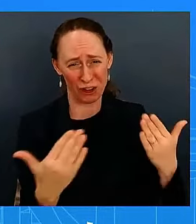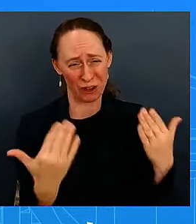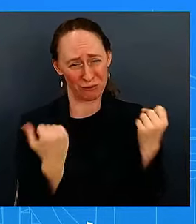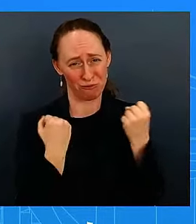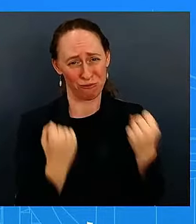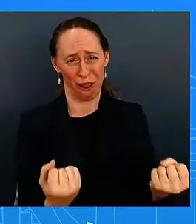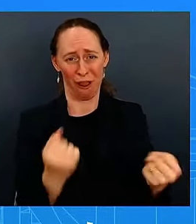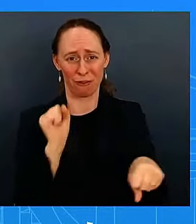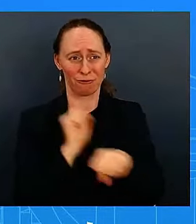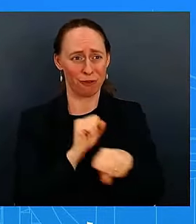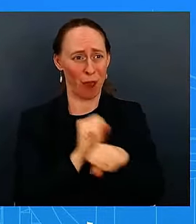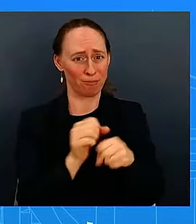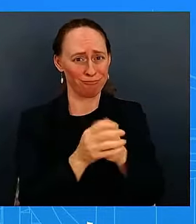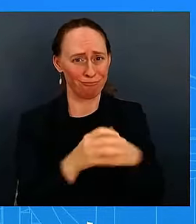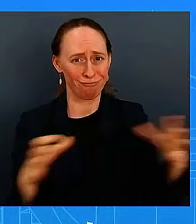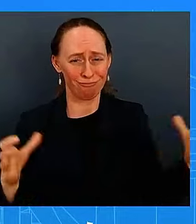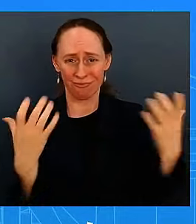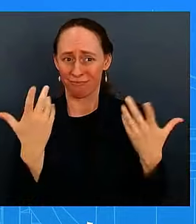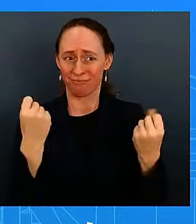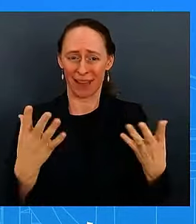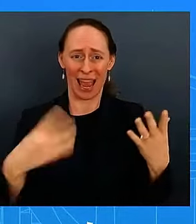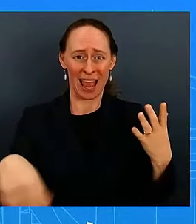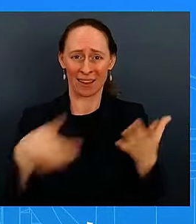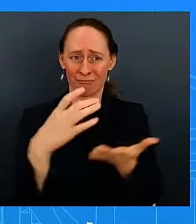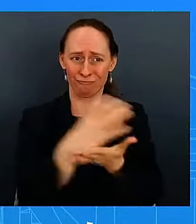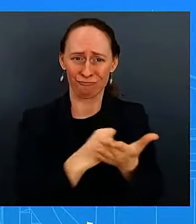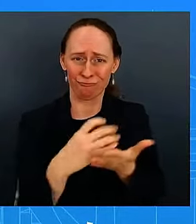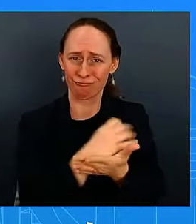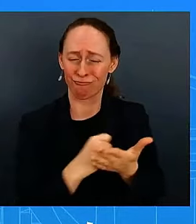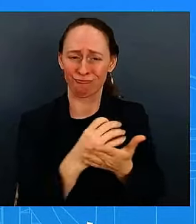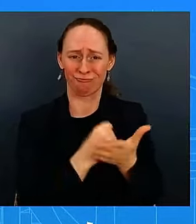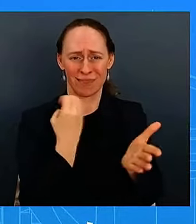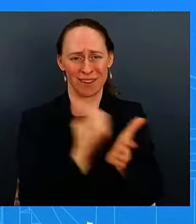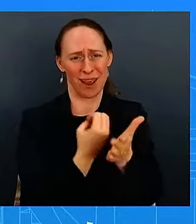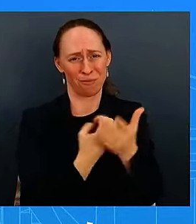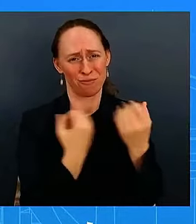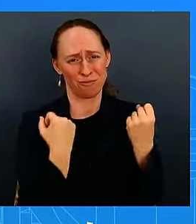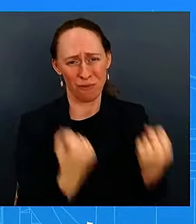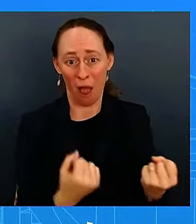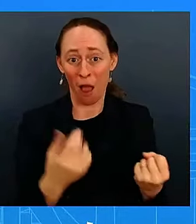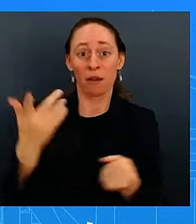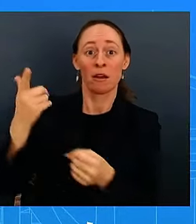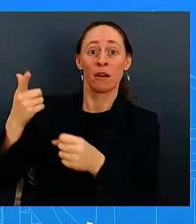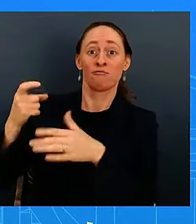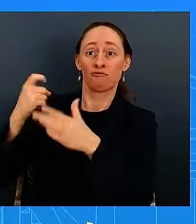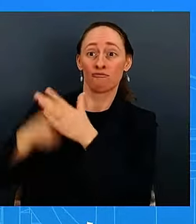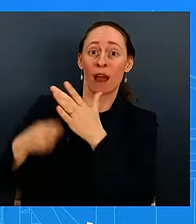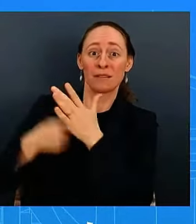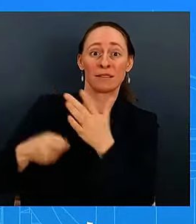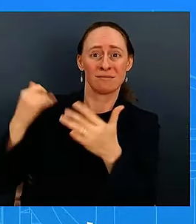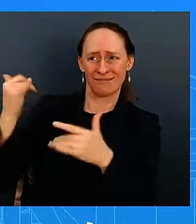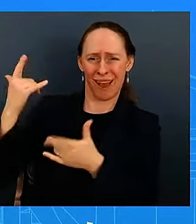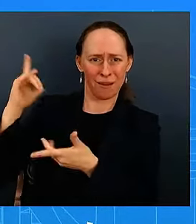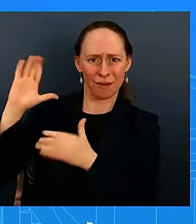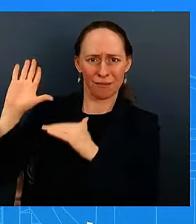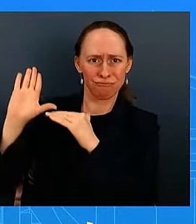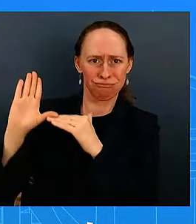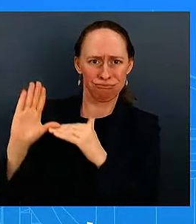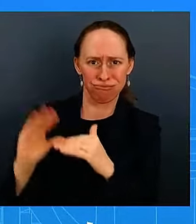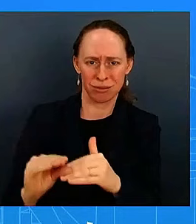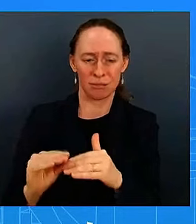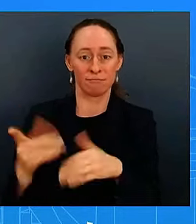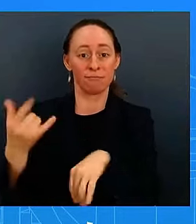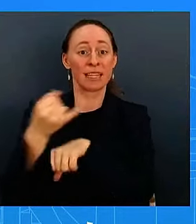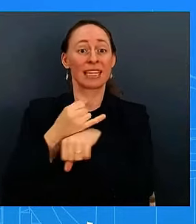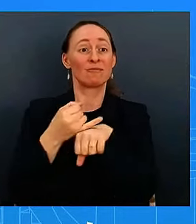wage and income gains disinflation amidst strong growth lower inflation lower interest rates wage and incomes growing